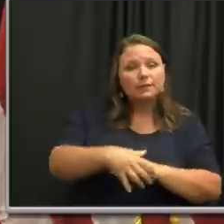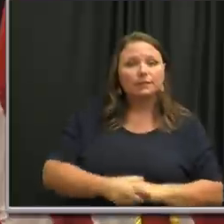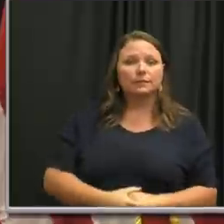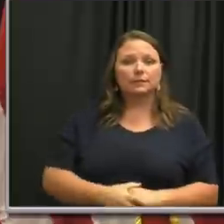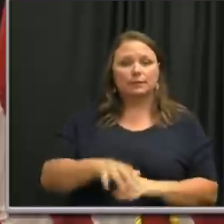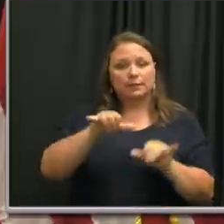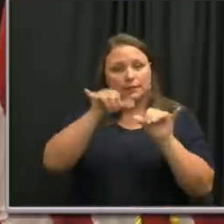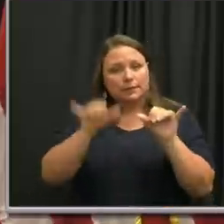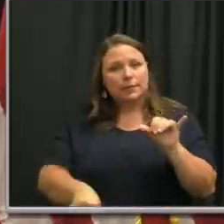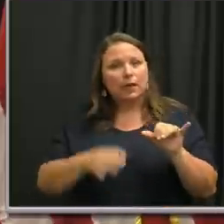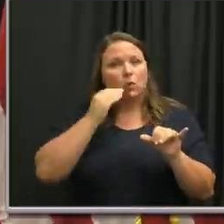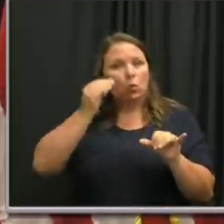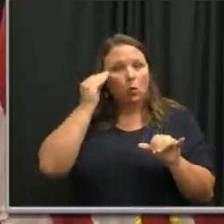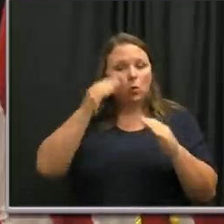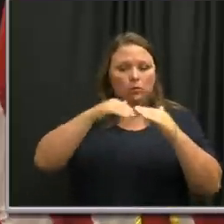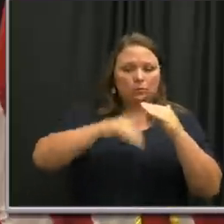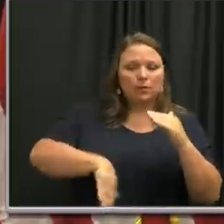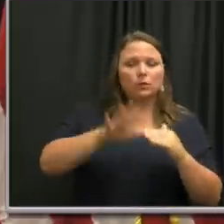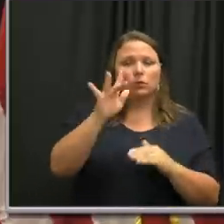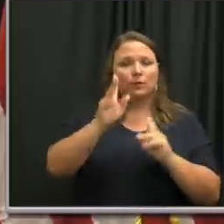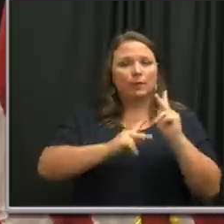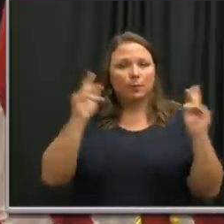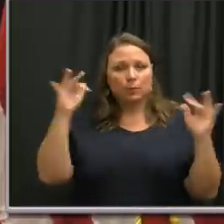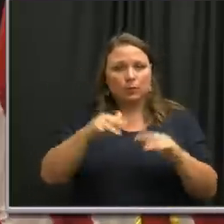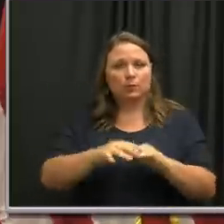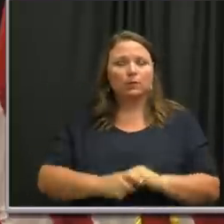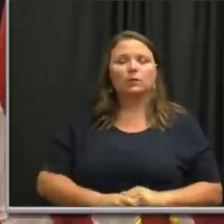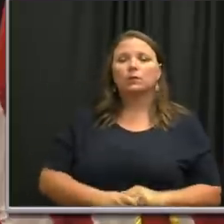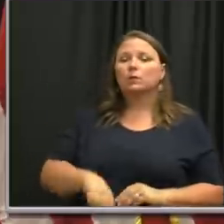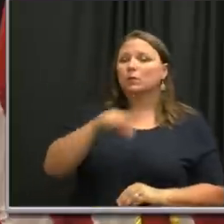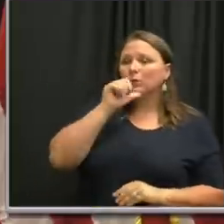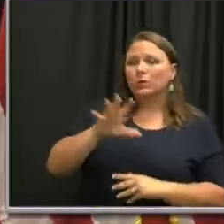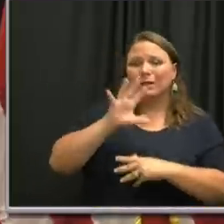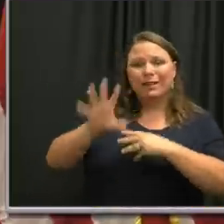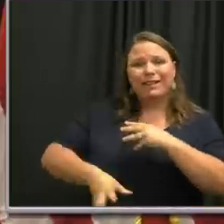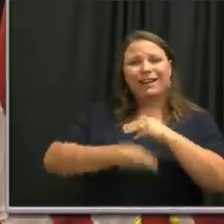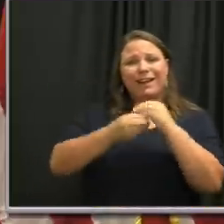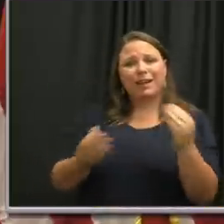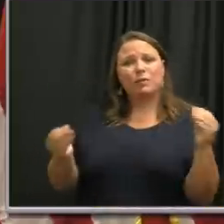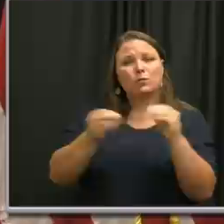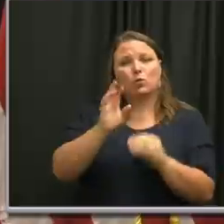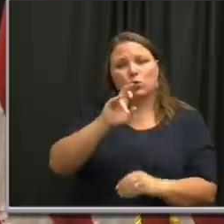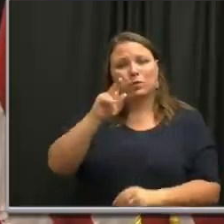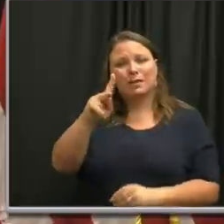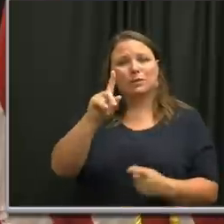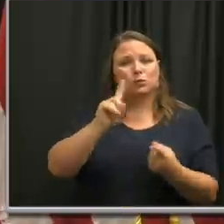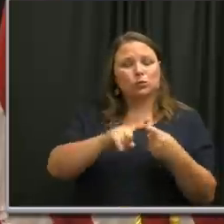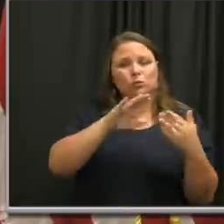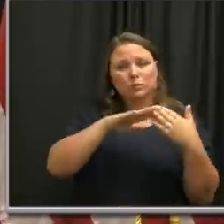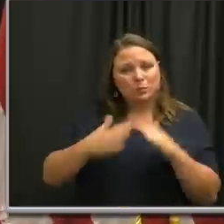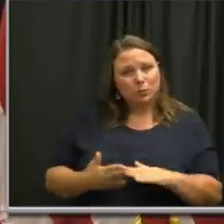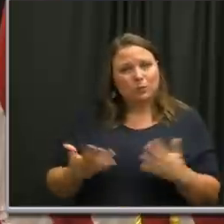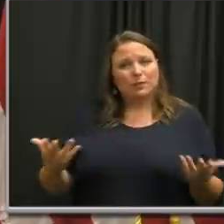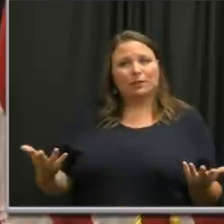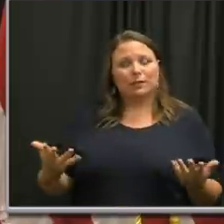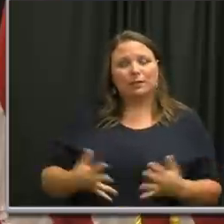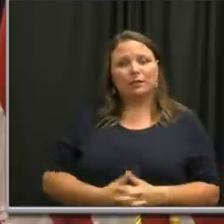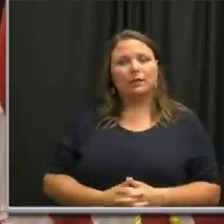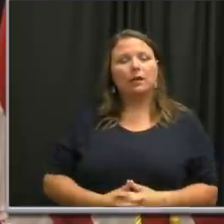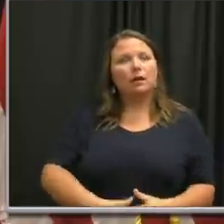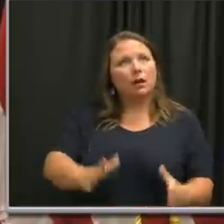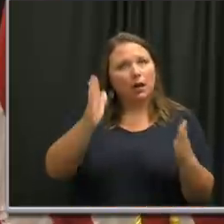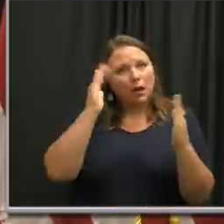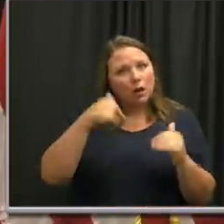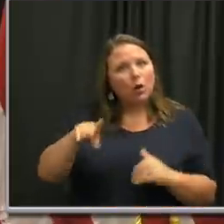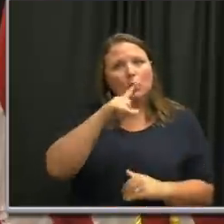Stay in gatherings of below 25. Don't add additional risks to the community. I hope